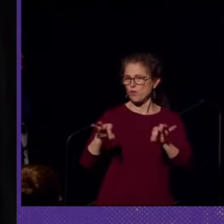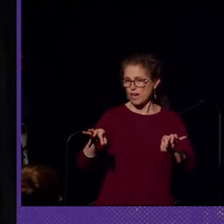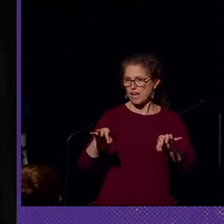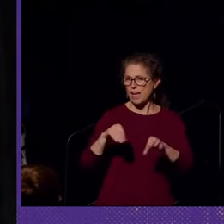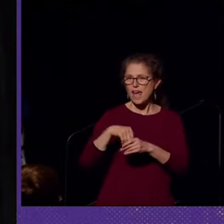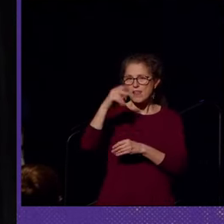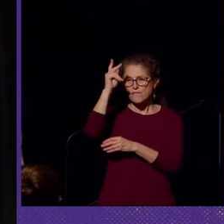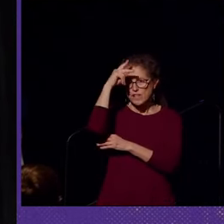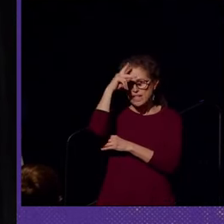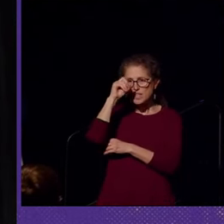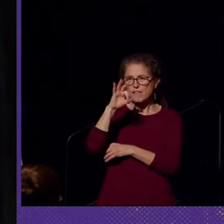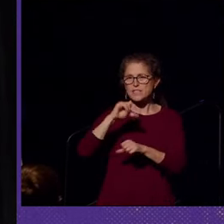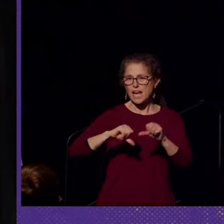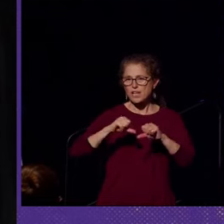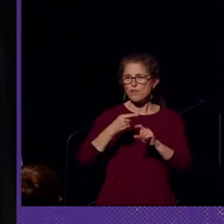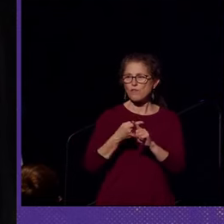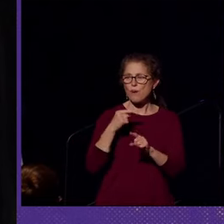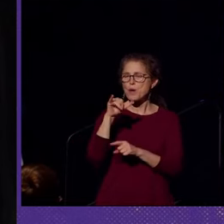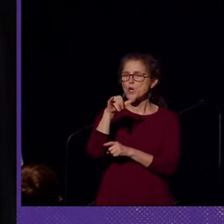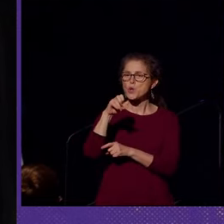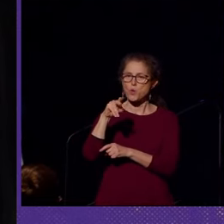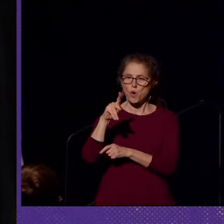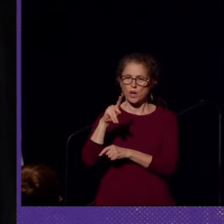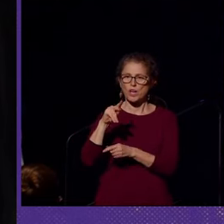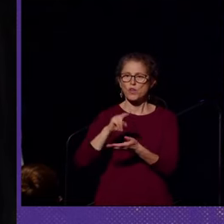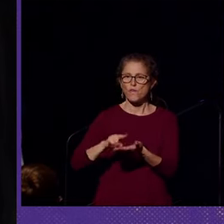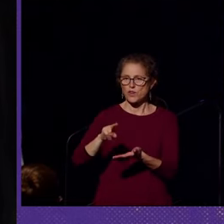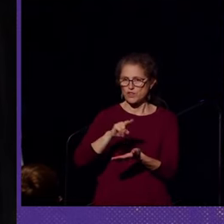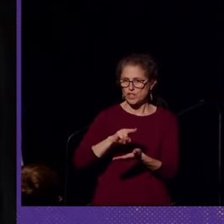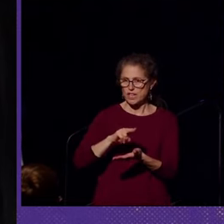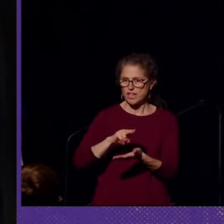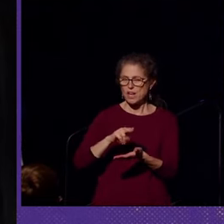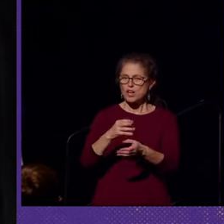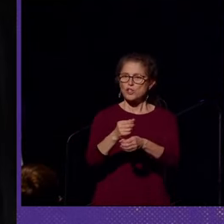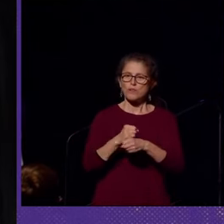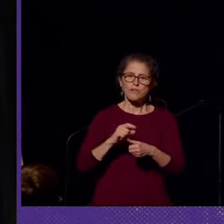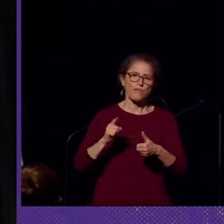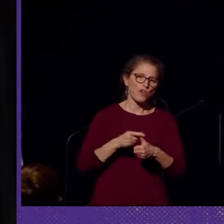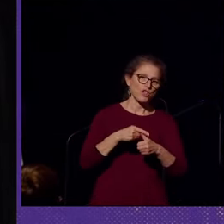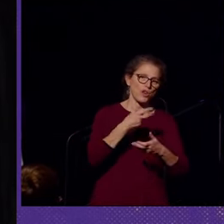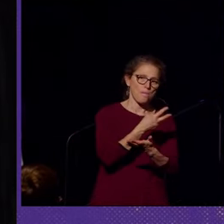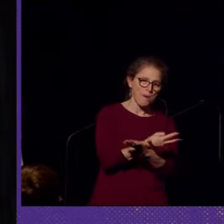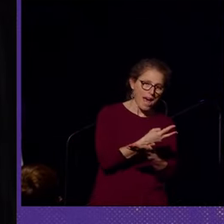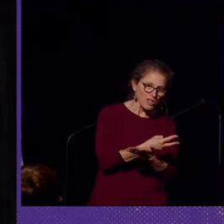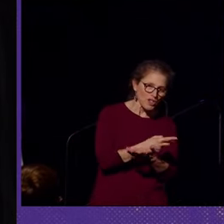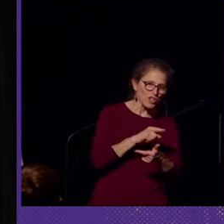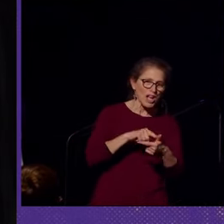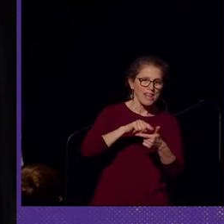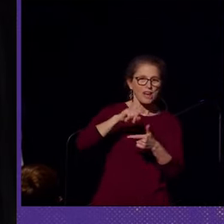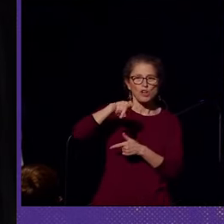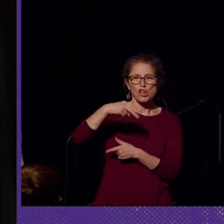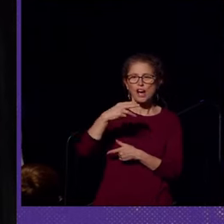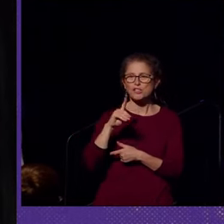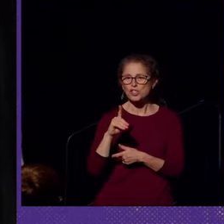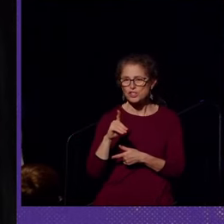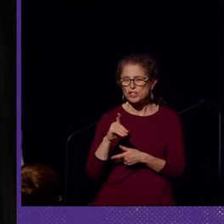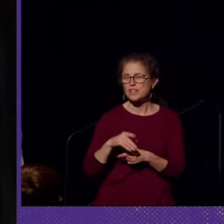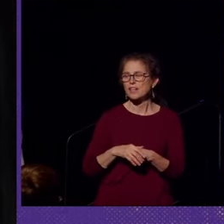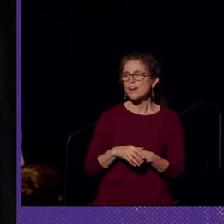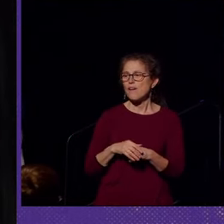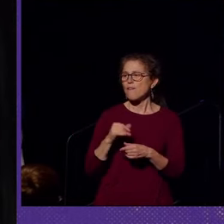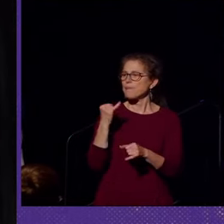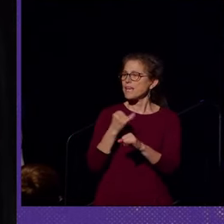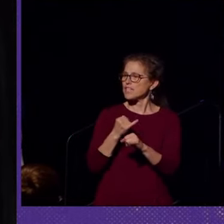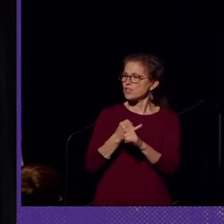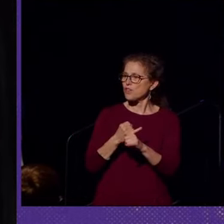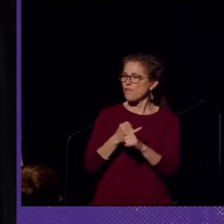philosophy of science from York University. She received first her master's, then her doctorate, from the Institute for